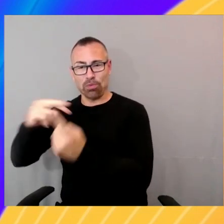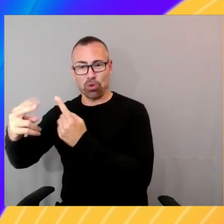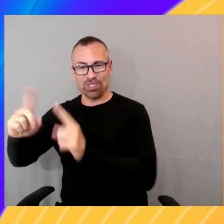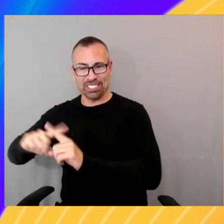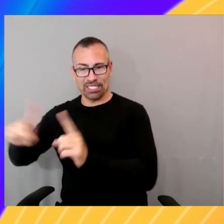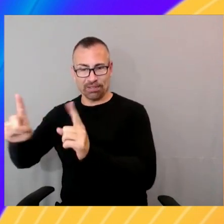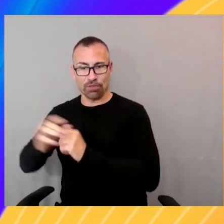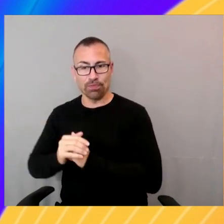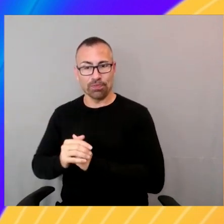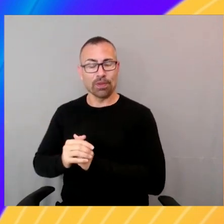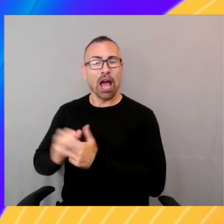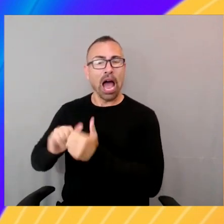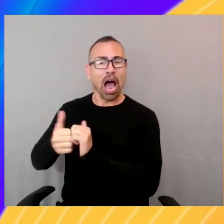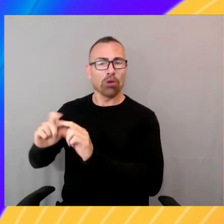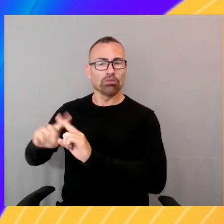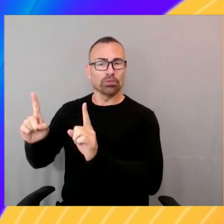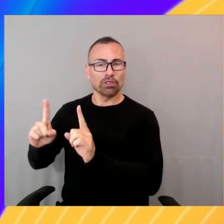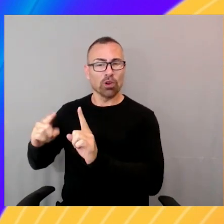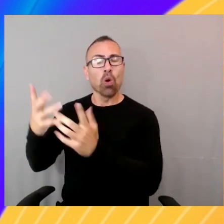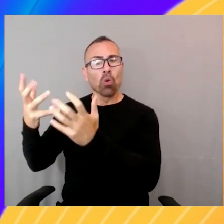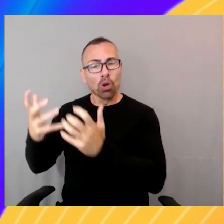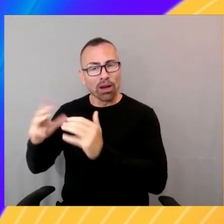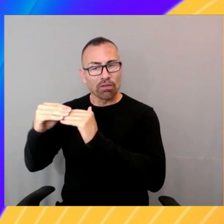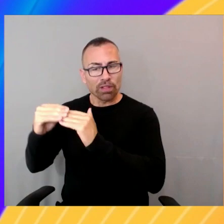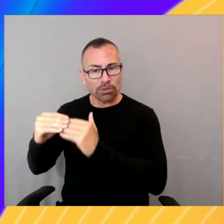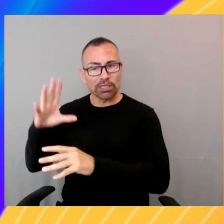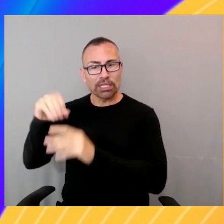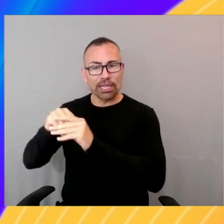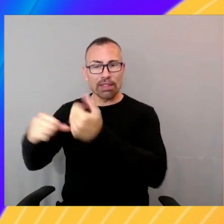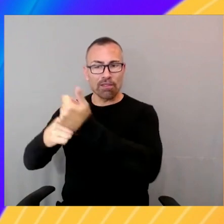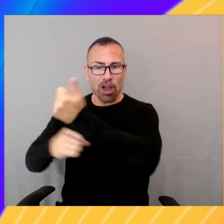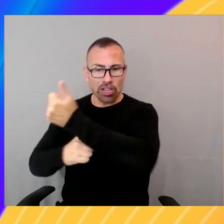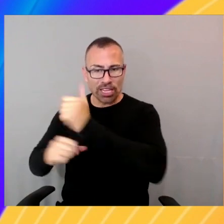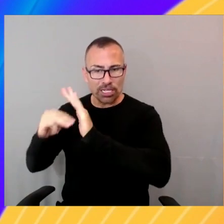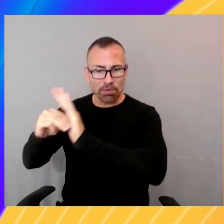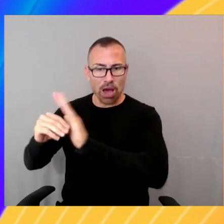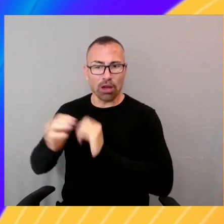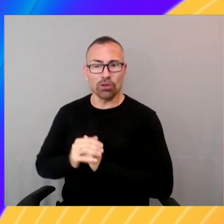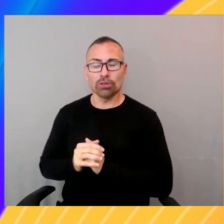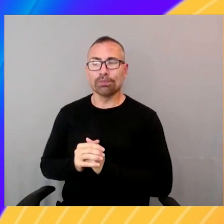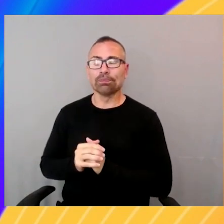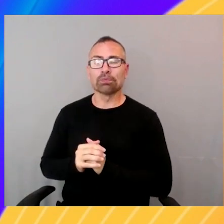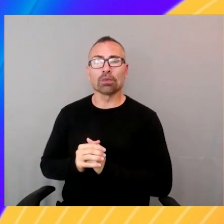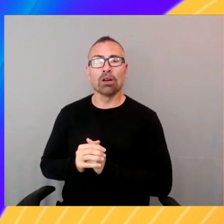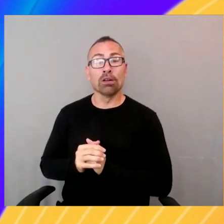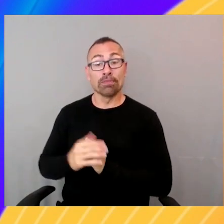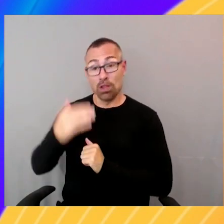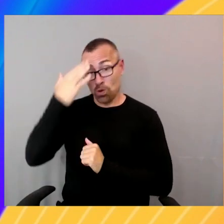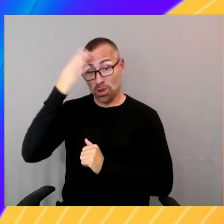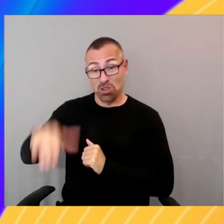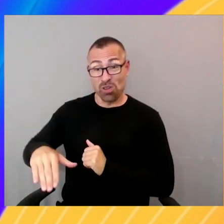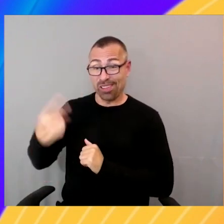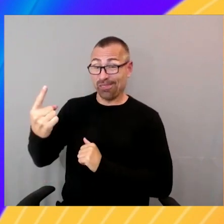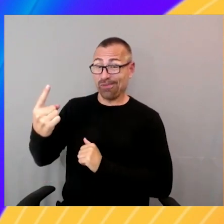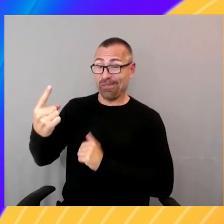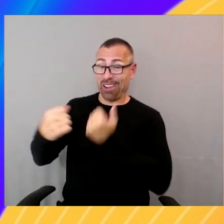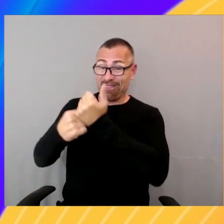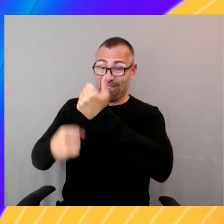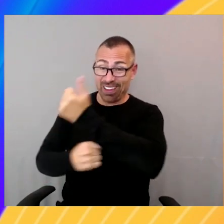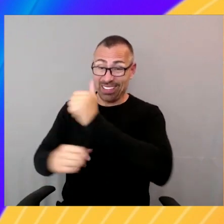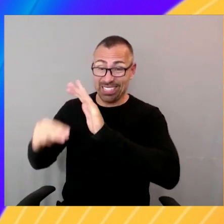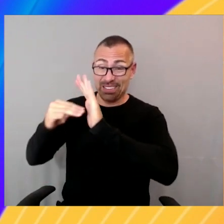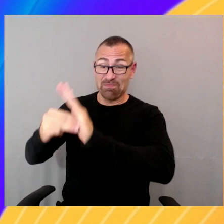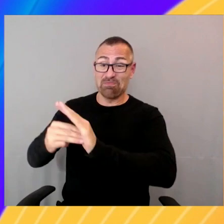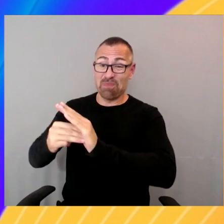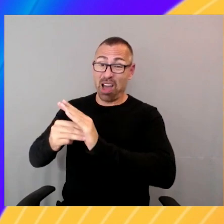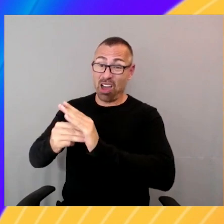flexibility in the foundation models for customers. We know that a single foundation model is not going to be the answer for every single